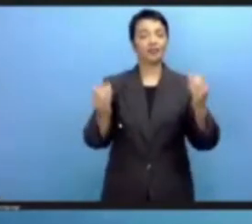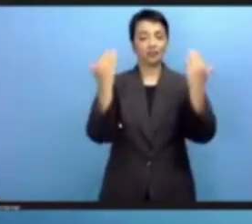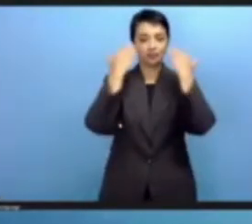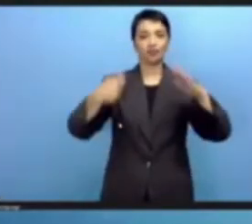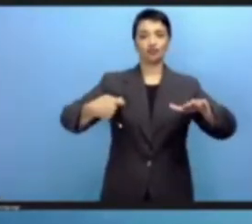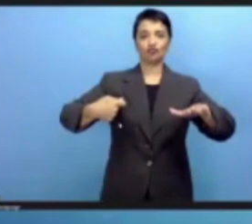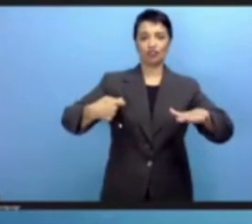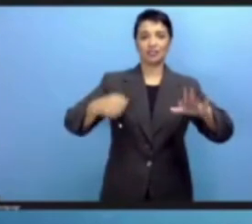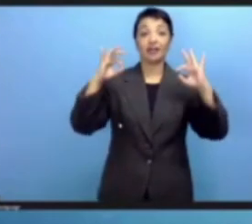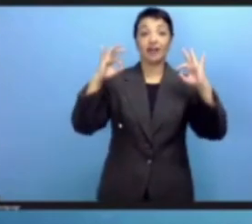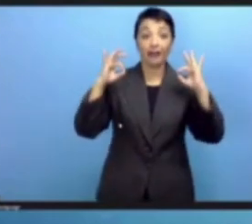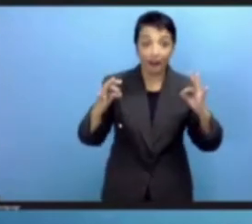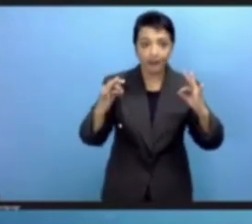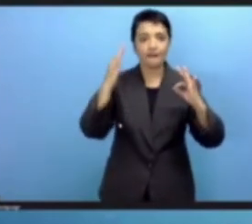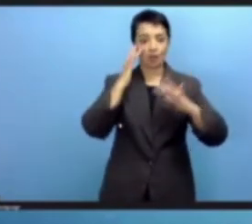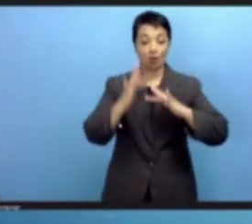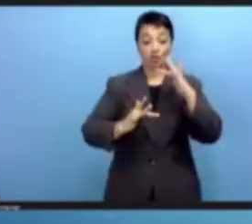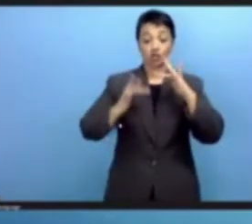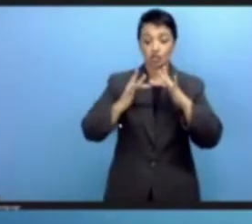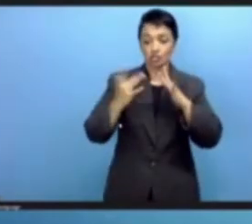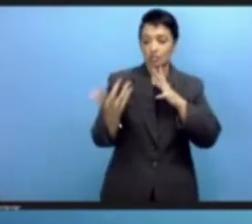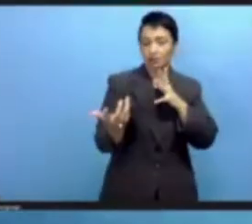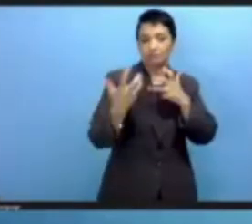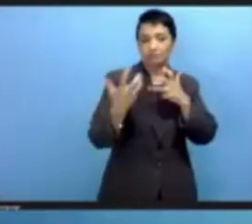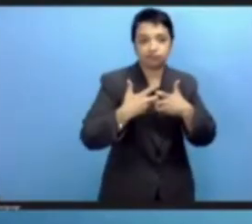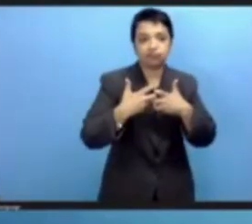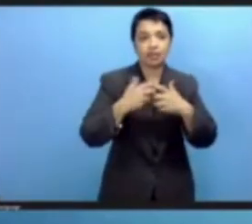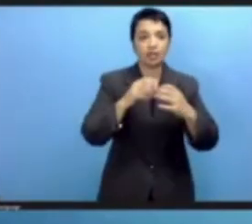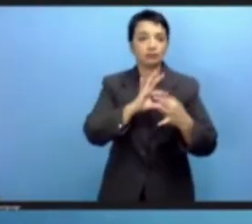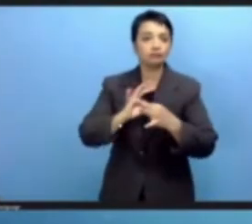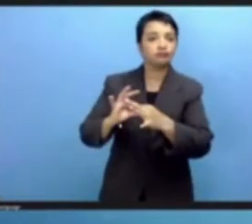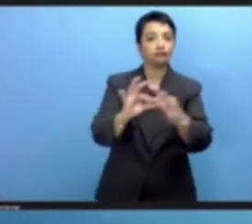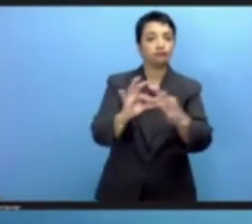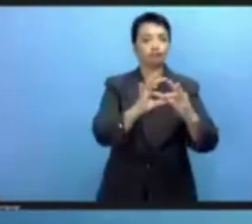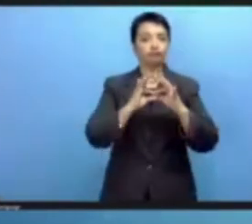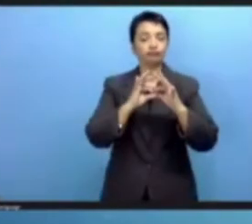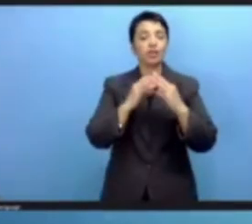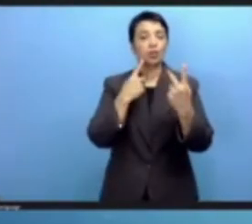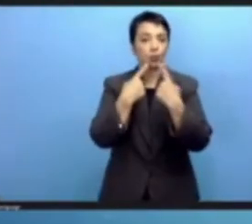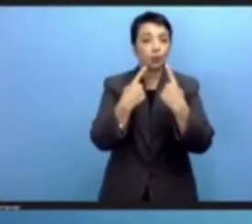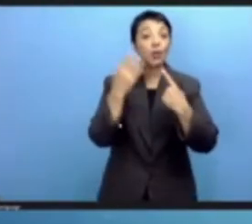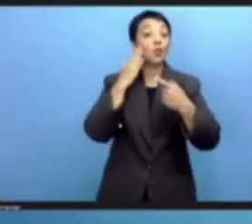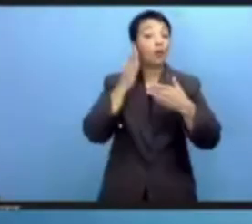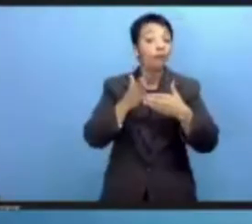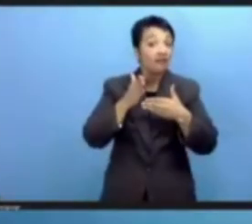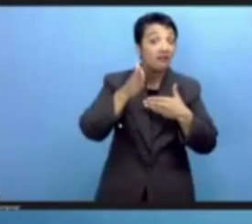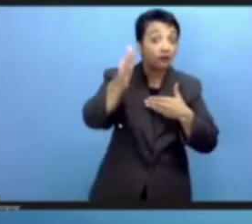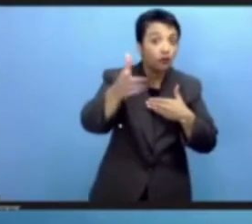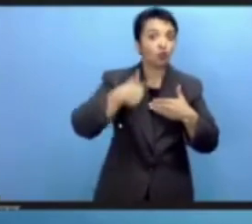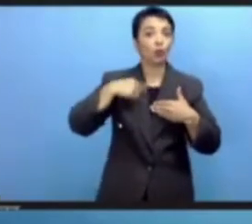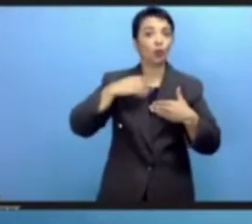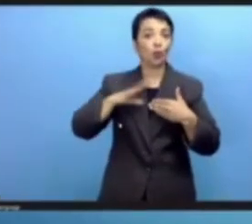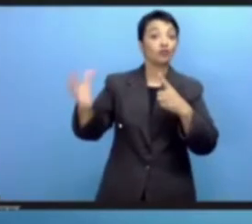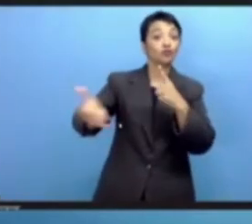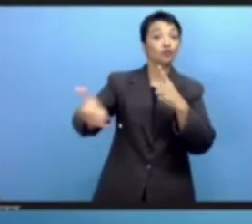cooperation and internet governance conversations towards the future that we want. Thank you.